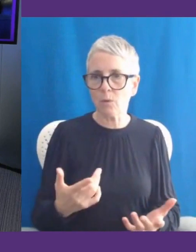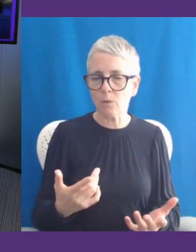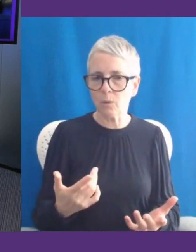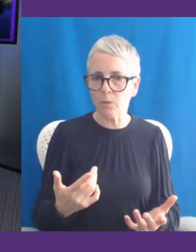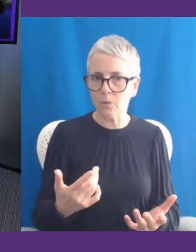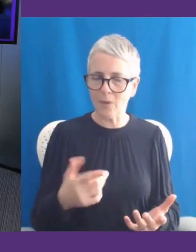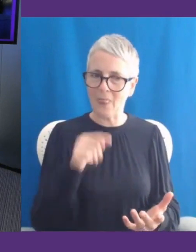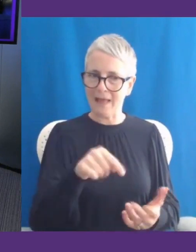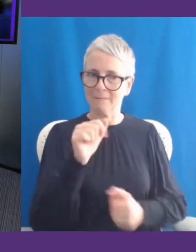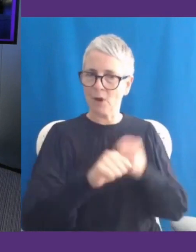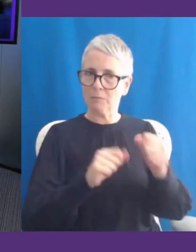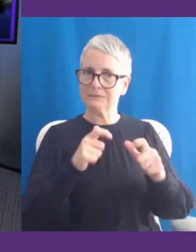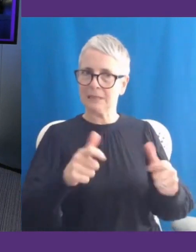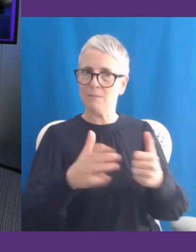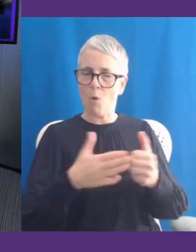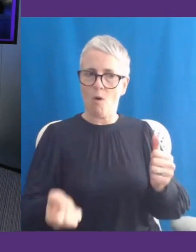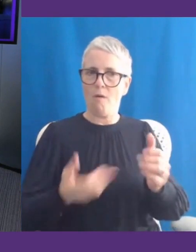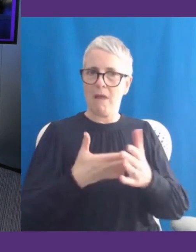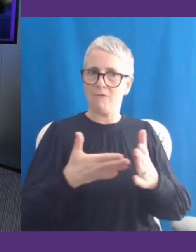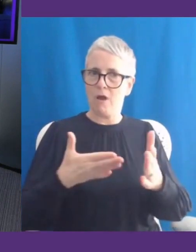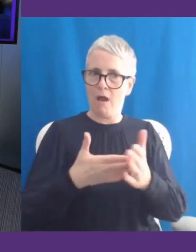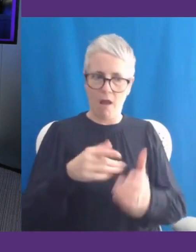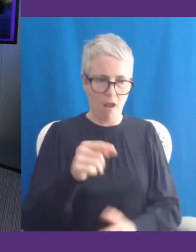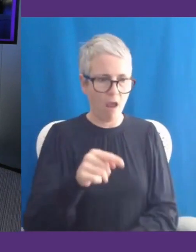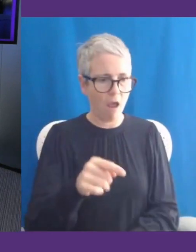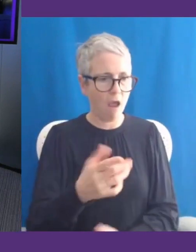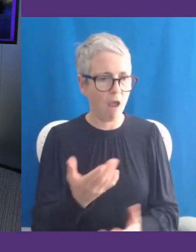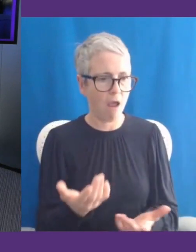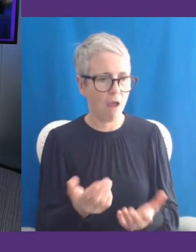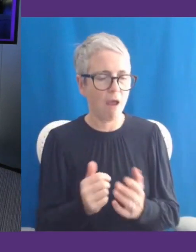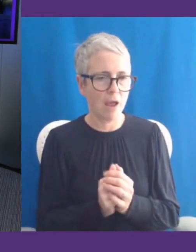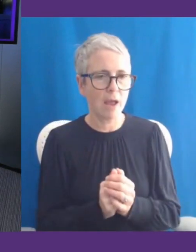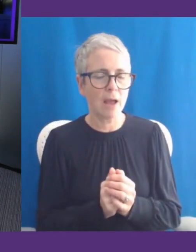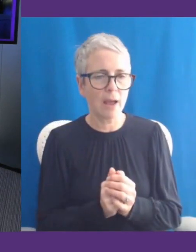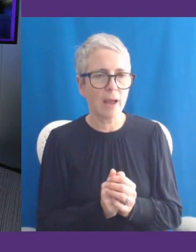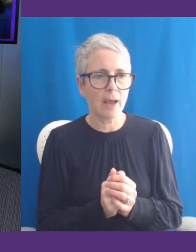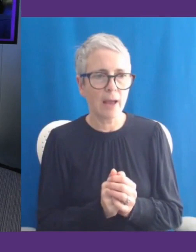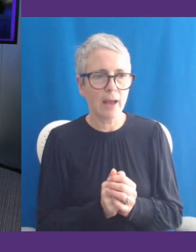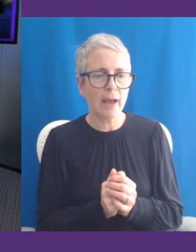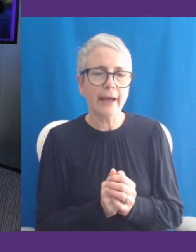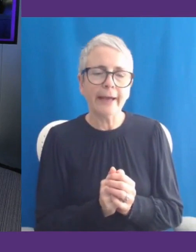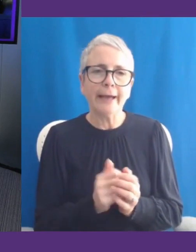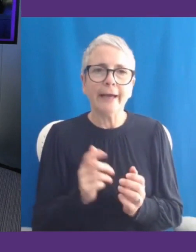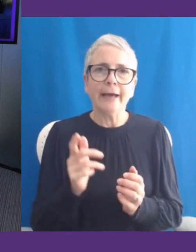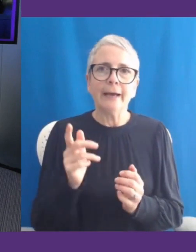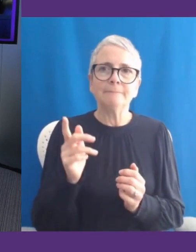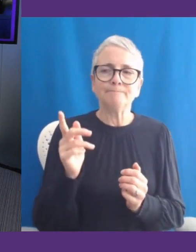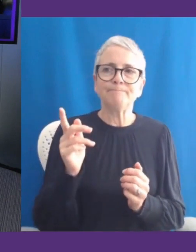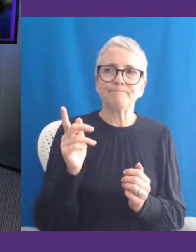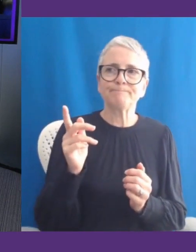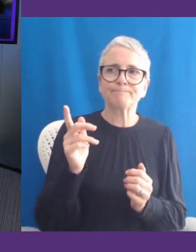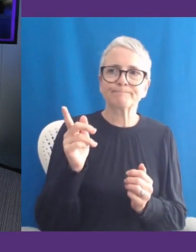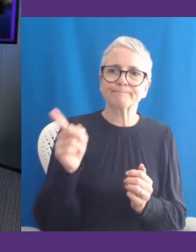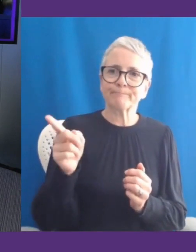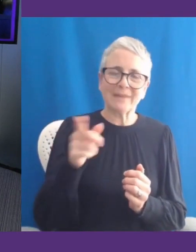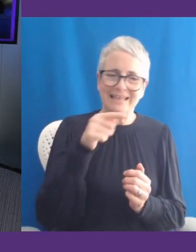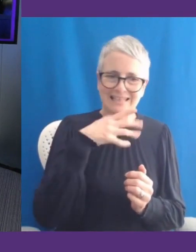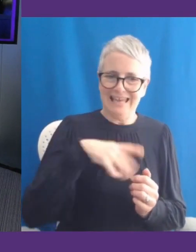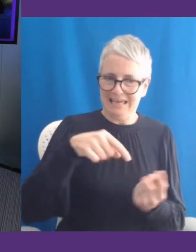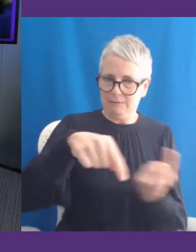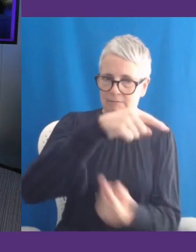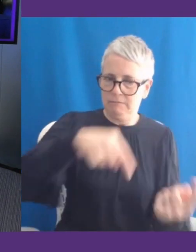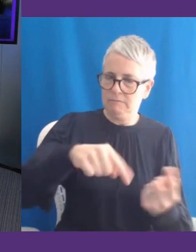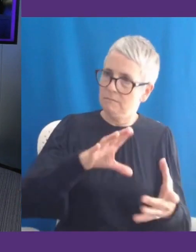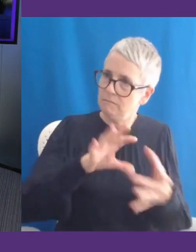So what's really, really important is that stakeholders must be engaging with government and with policy leaders and larger